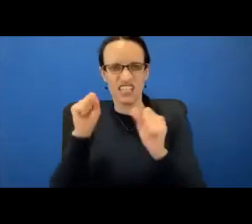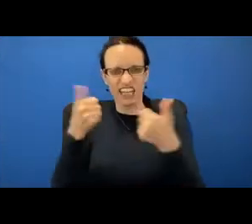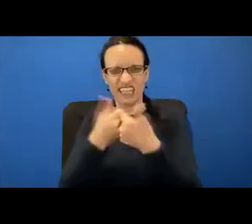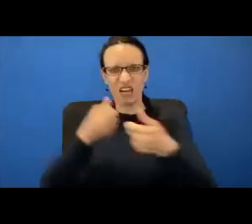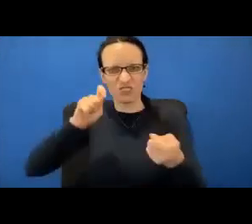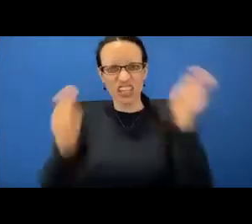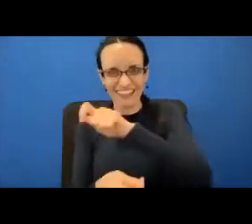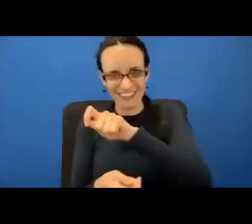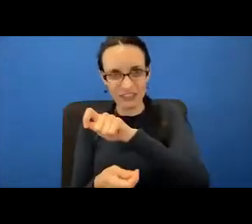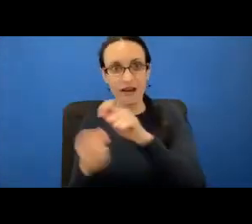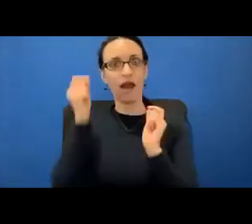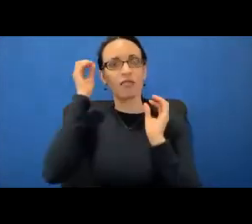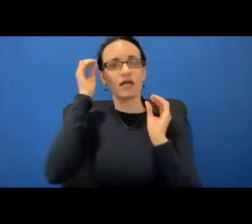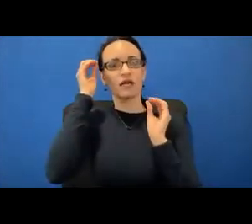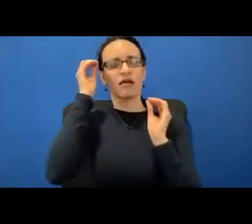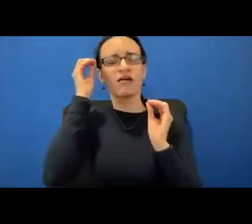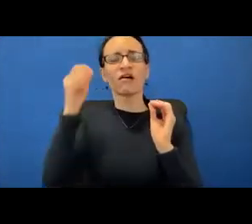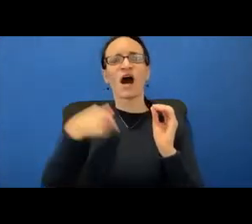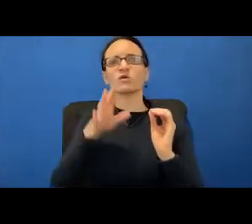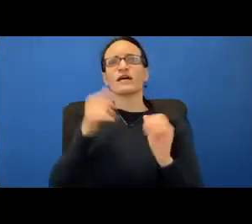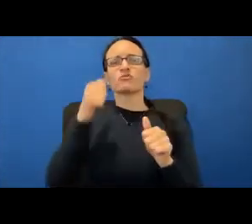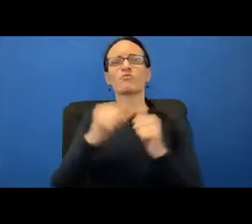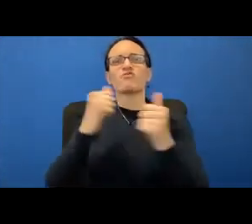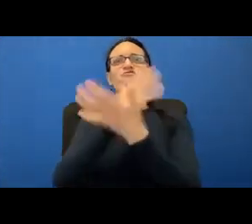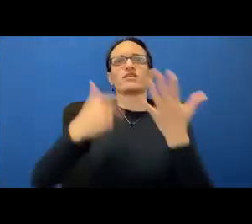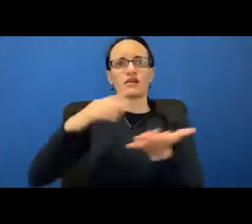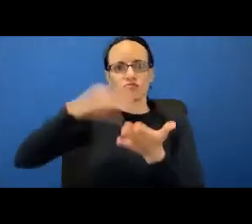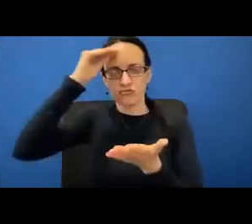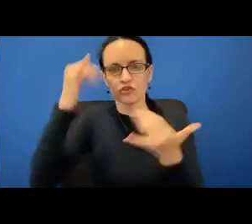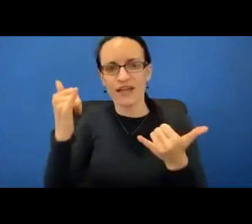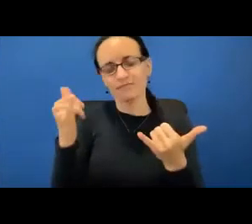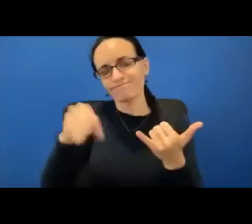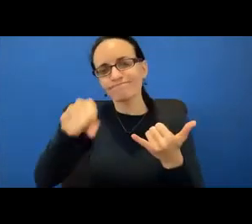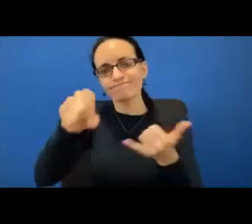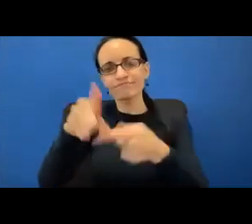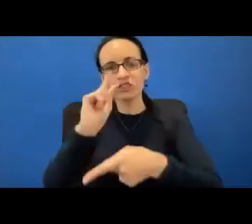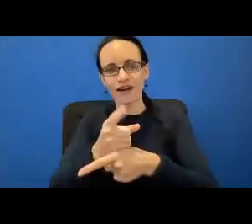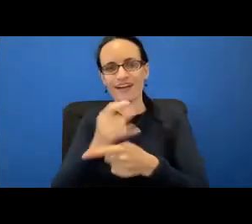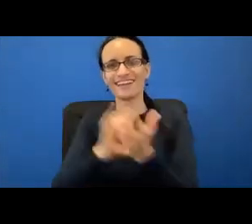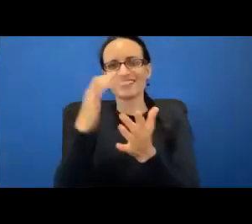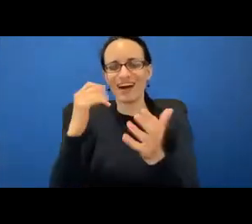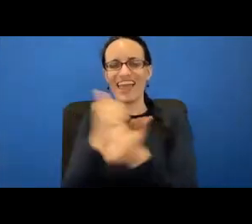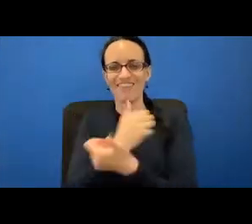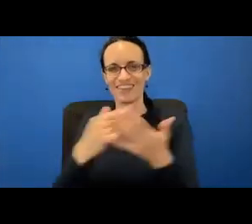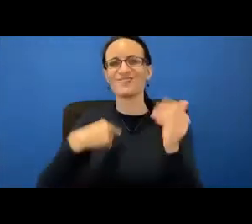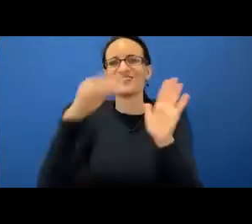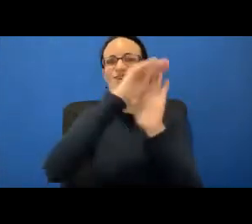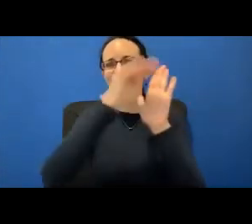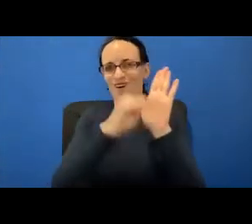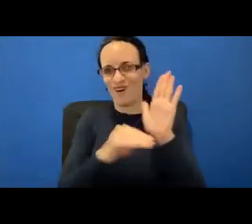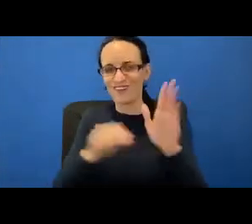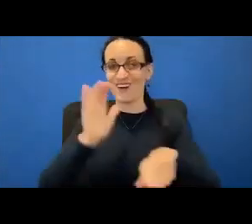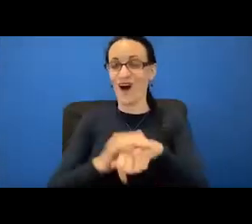You're probably thinking I'll never remember everything I learned today. And you're probably right. Which is why we wrote all this down for you on a webpage.